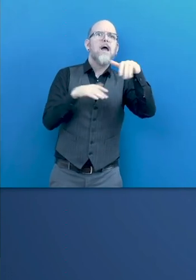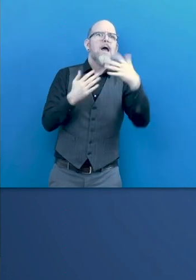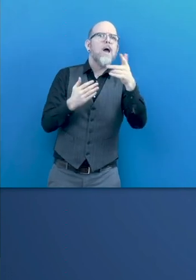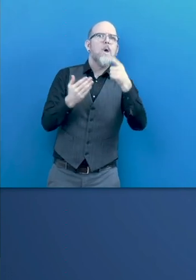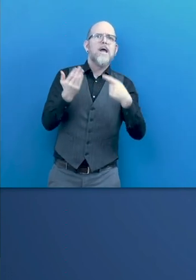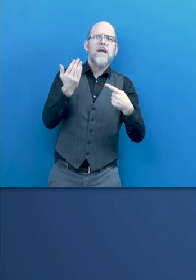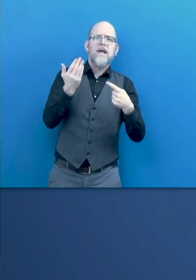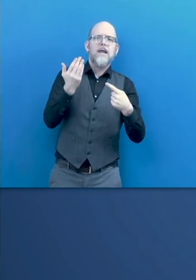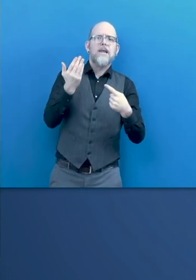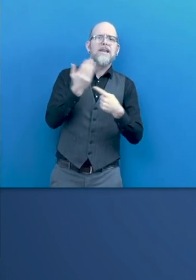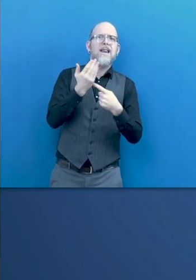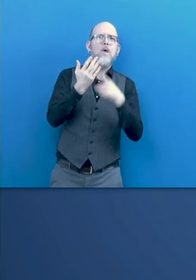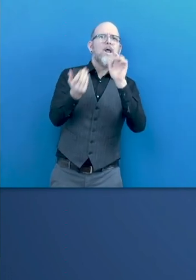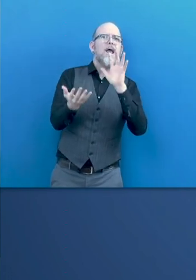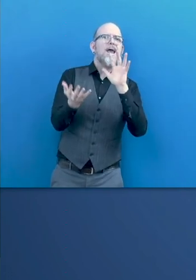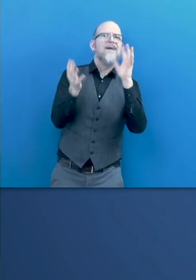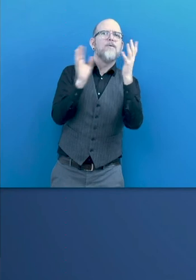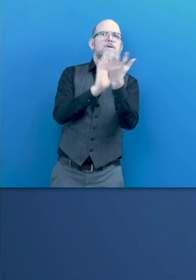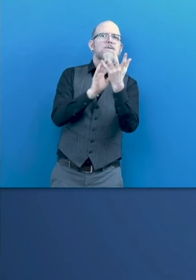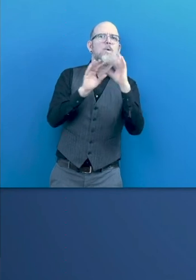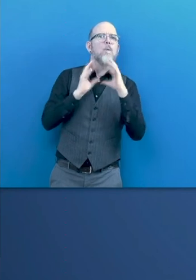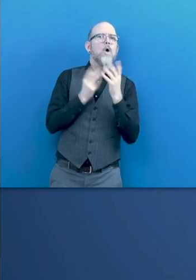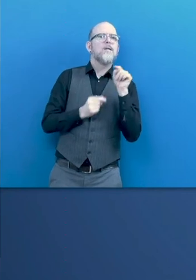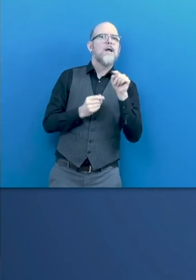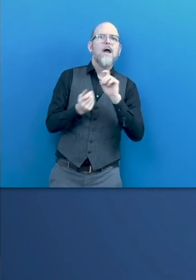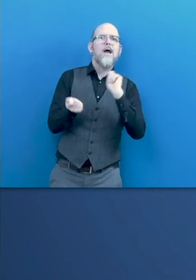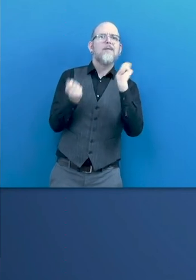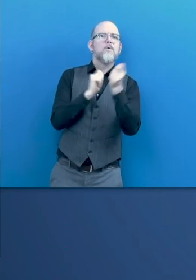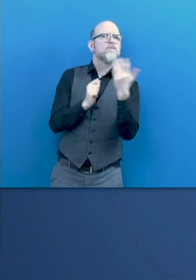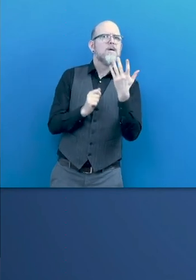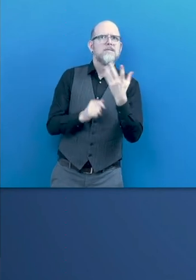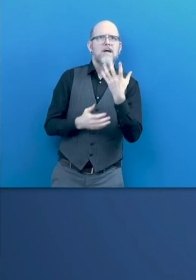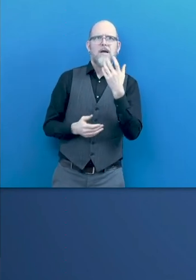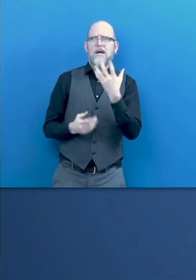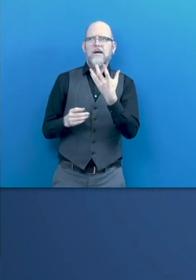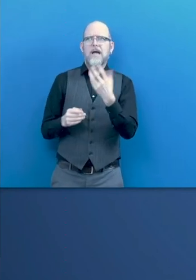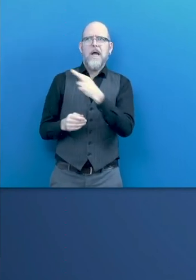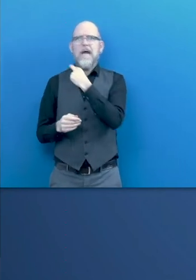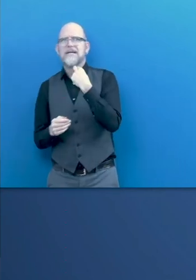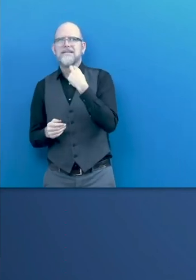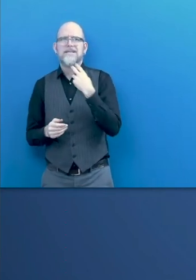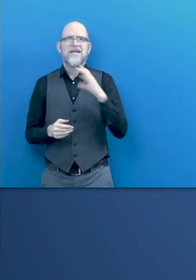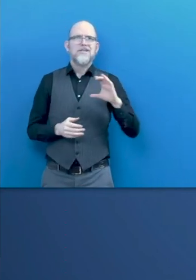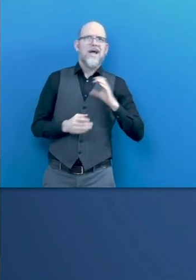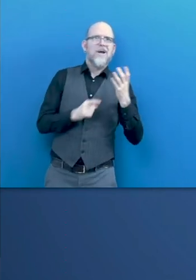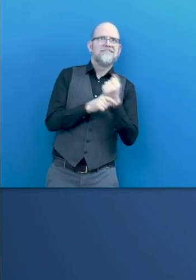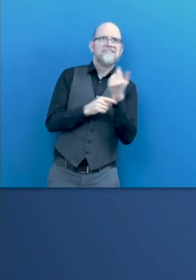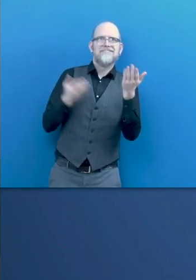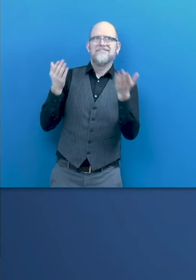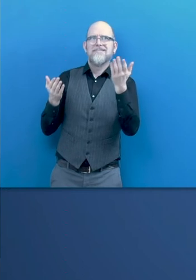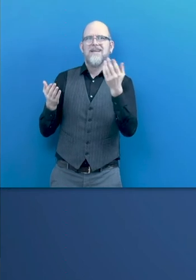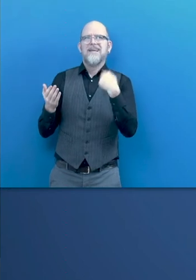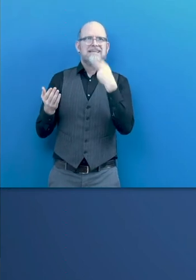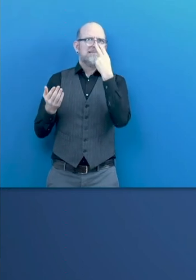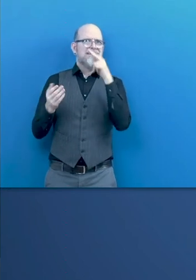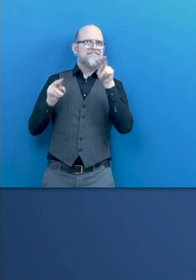risks and opportunities this presents to people with disabilities. And as you can see here, this graph shows the